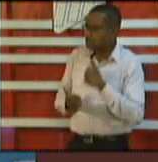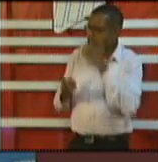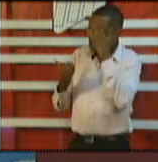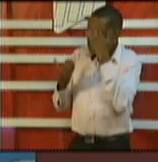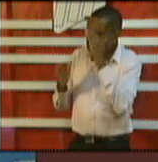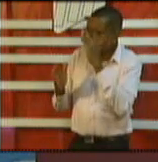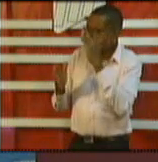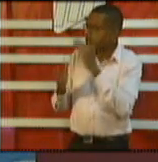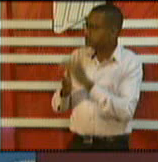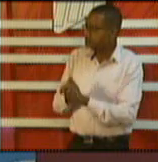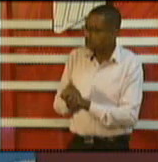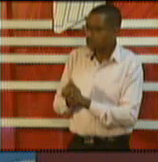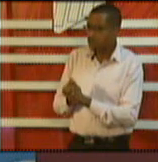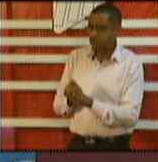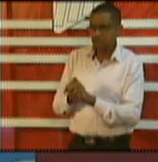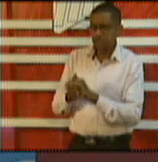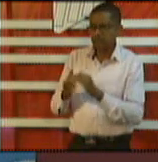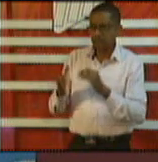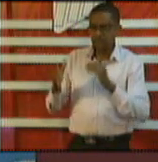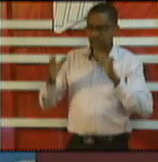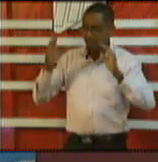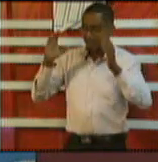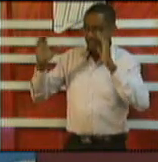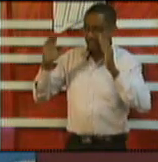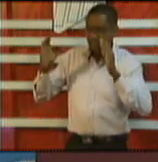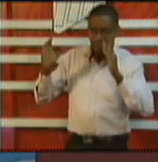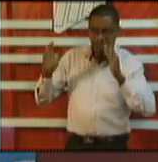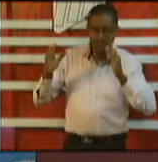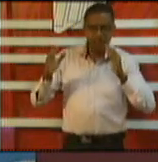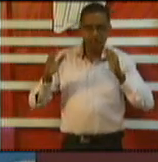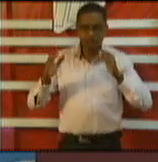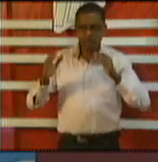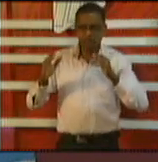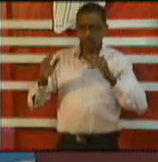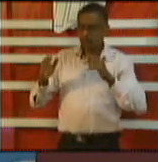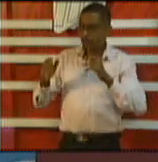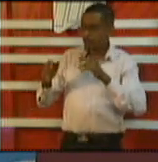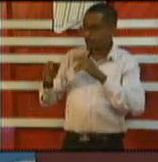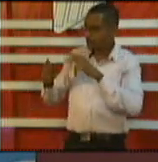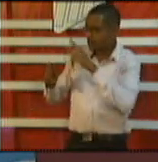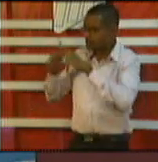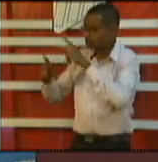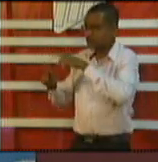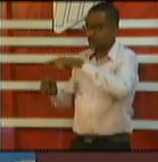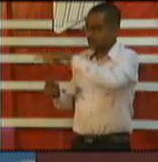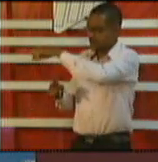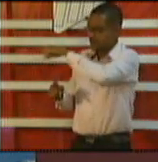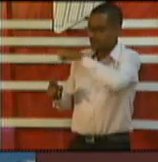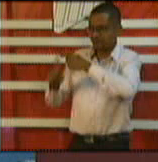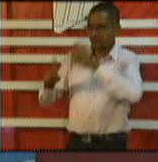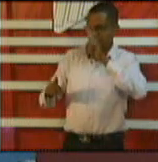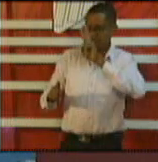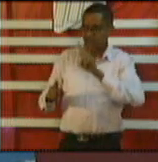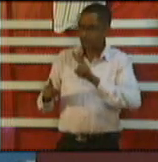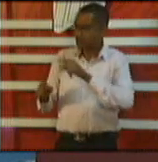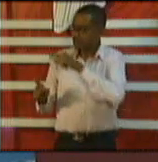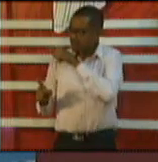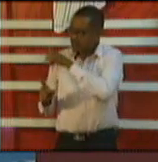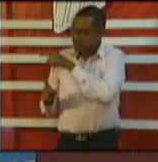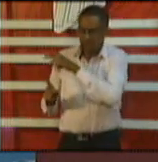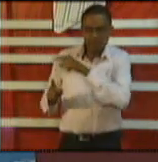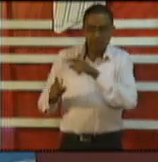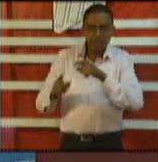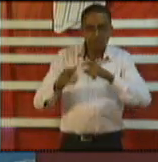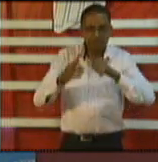the the migrant population and testing capacity because the Ministry of National Security has been doing